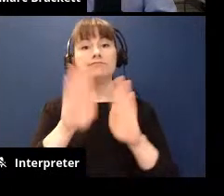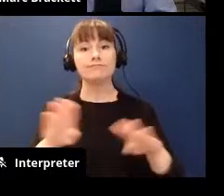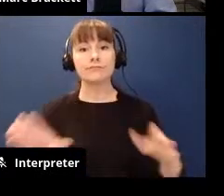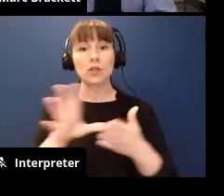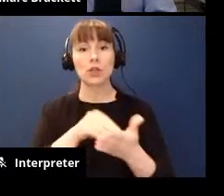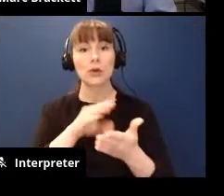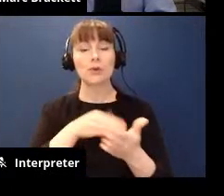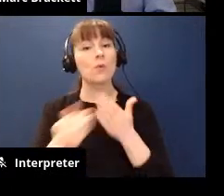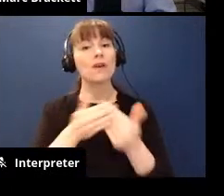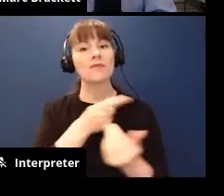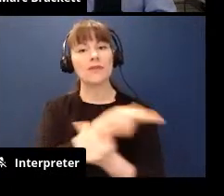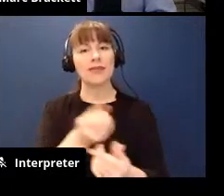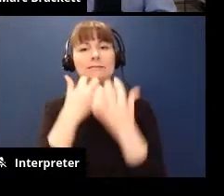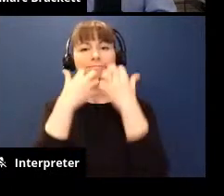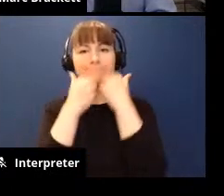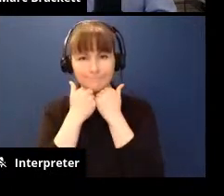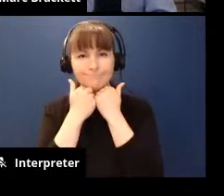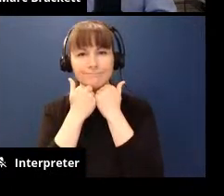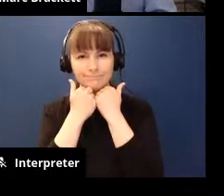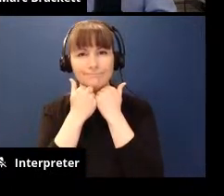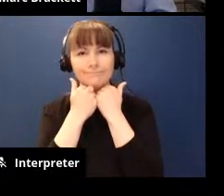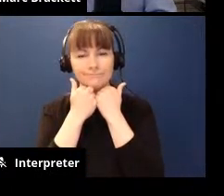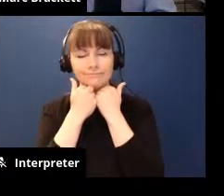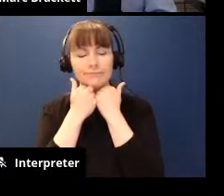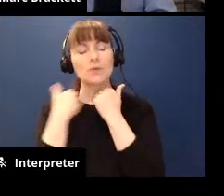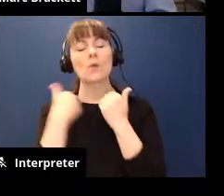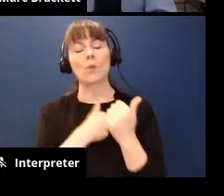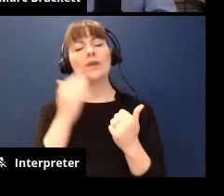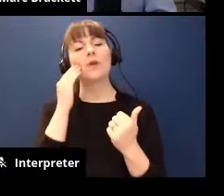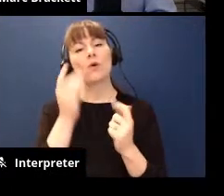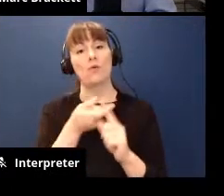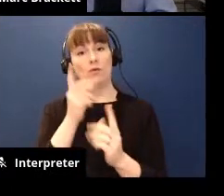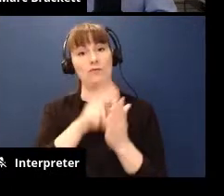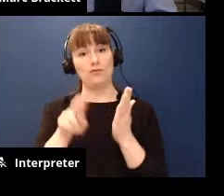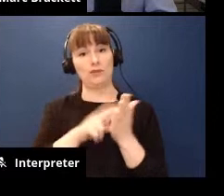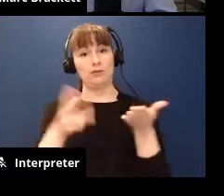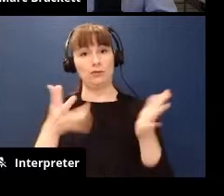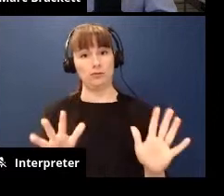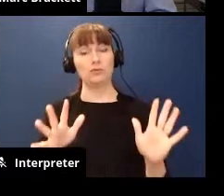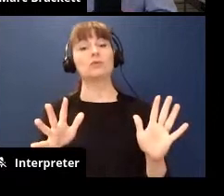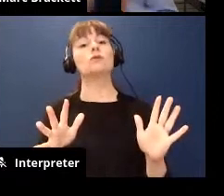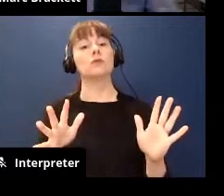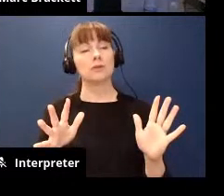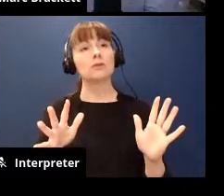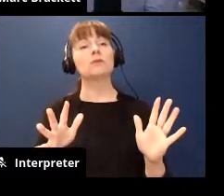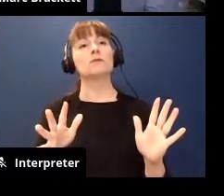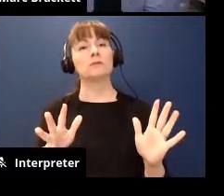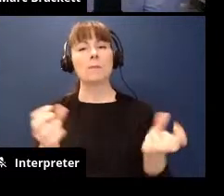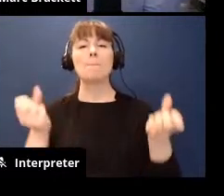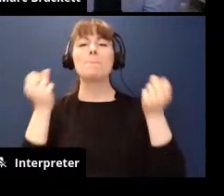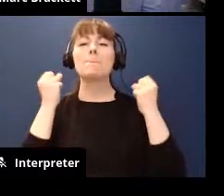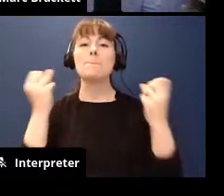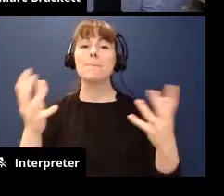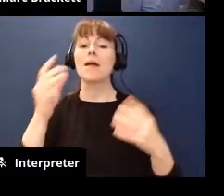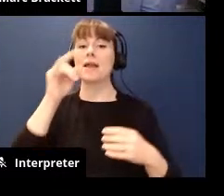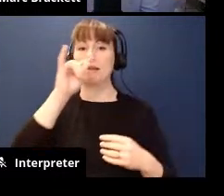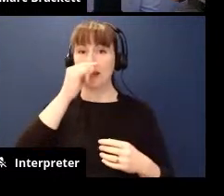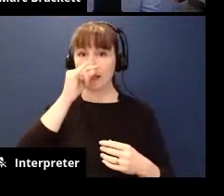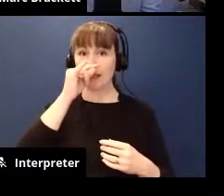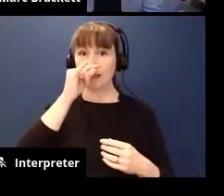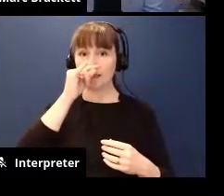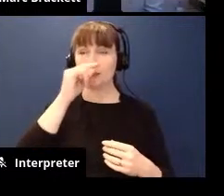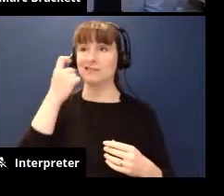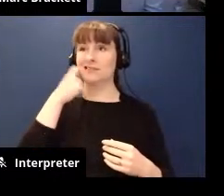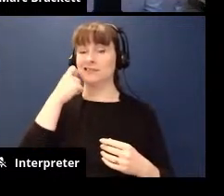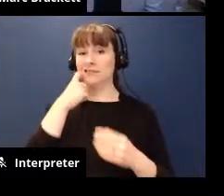they care about and i think importantly what we know from our research is that a lot of our kids have come off of a spring and